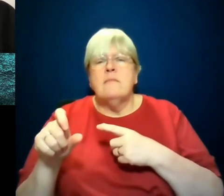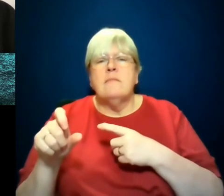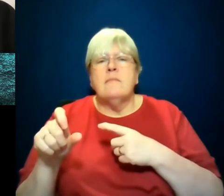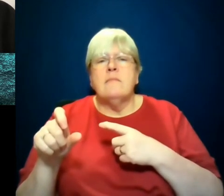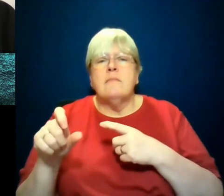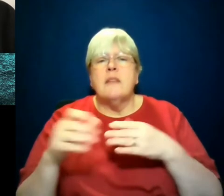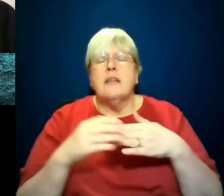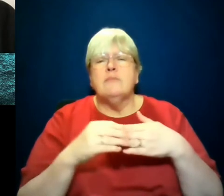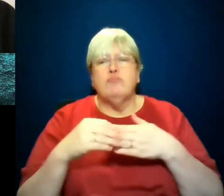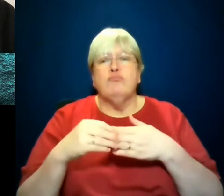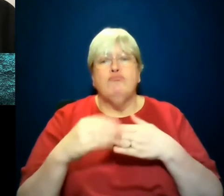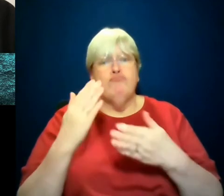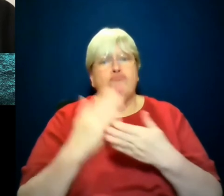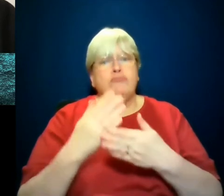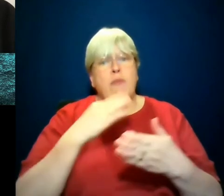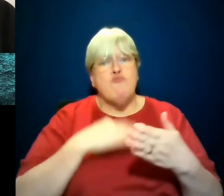is privilege.